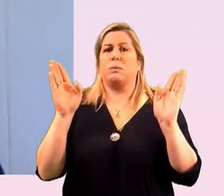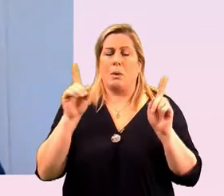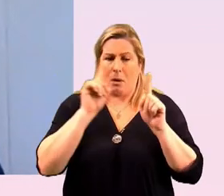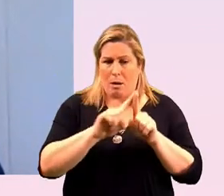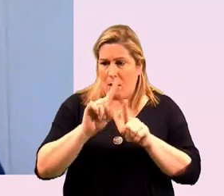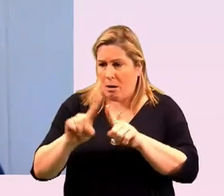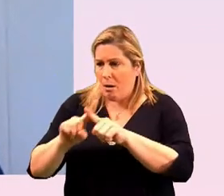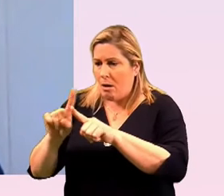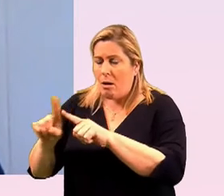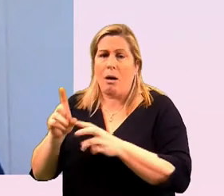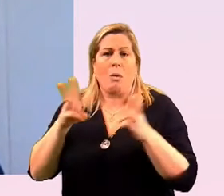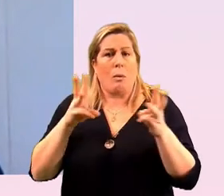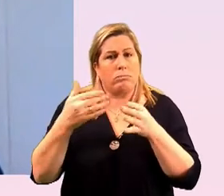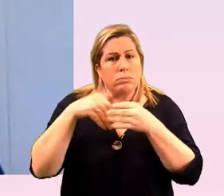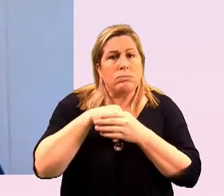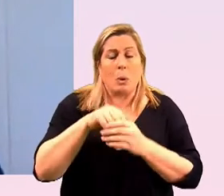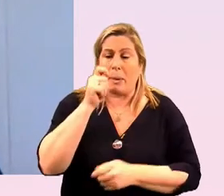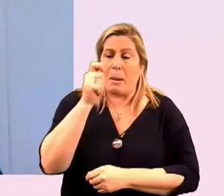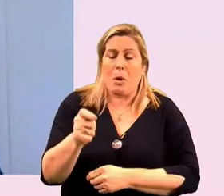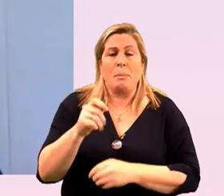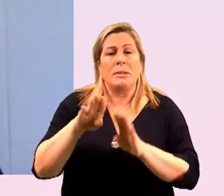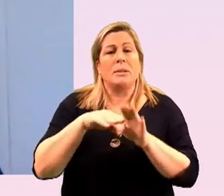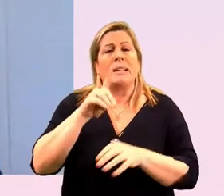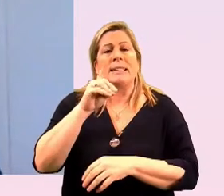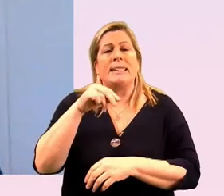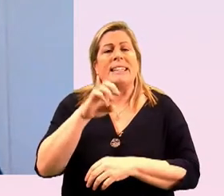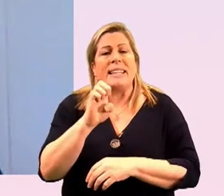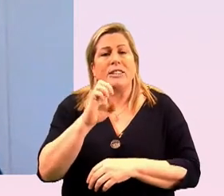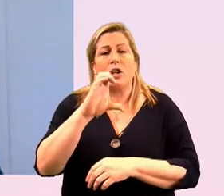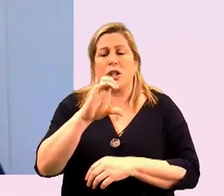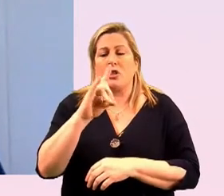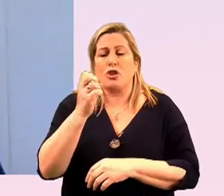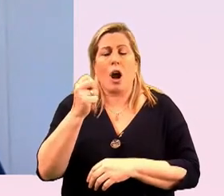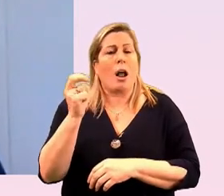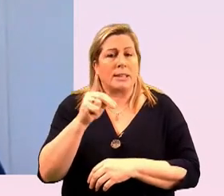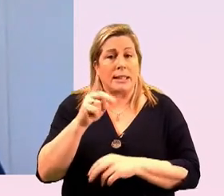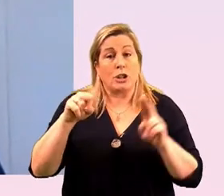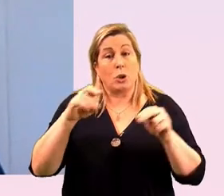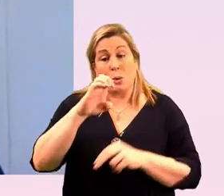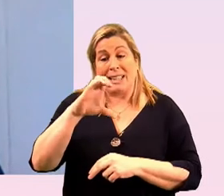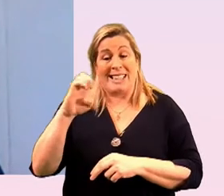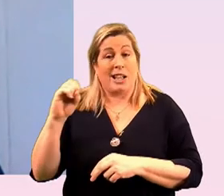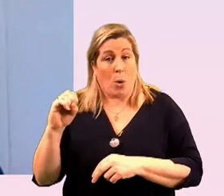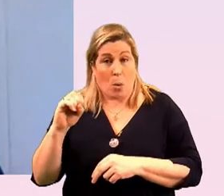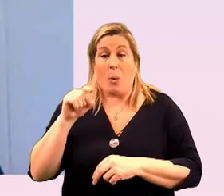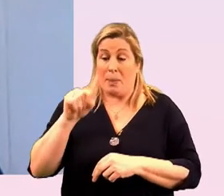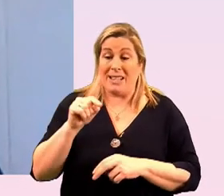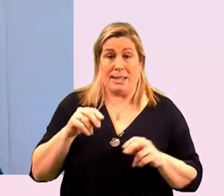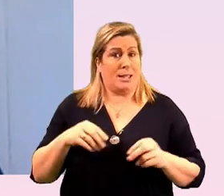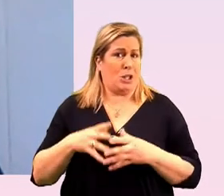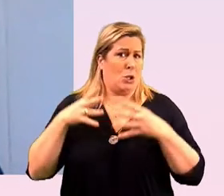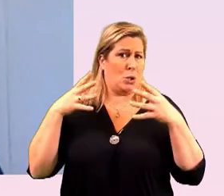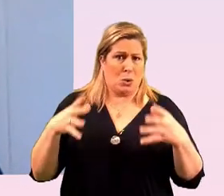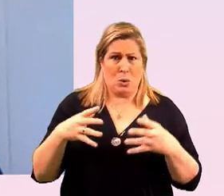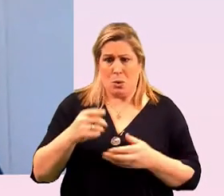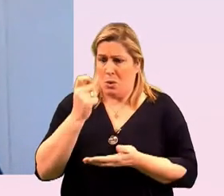with the appointment of denise charlton as the new ceo there's no doubt that this is a hugely significant